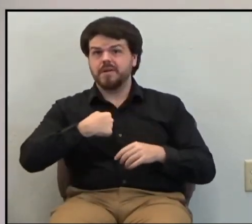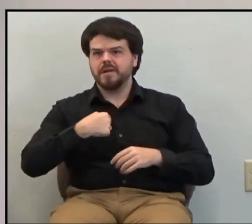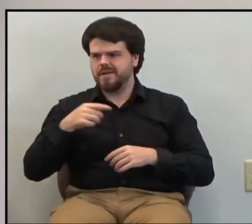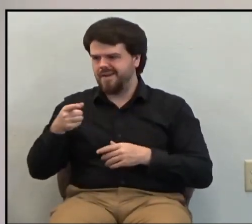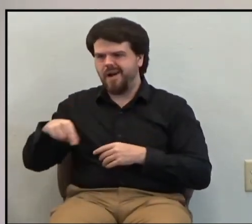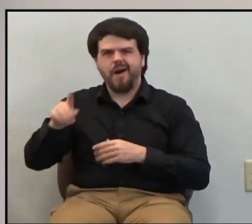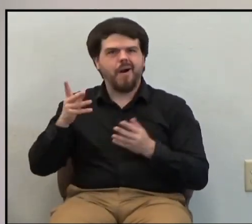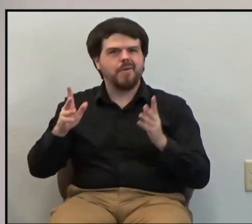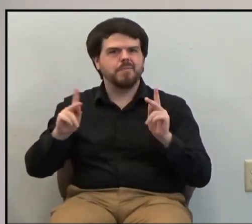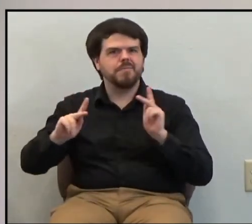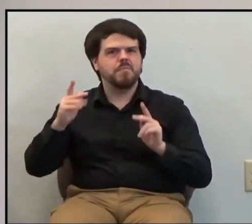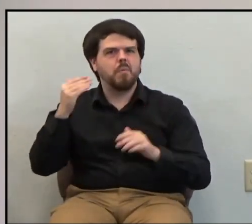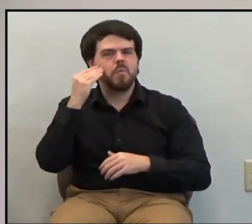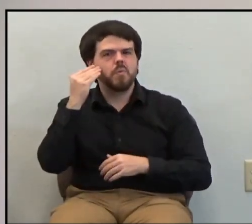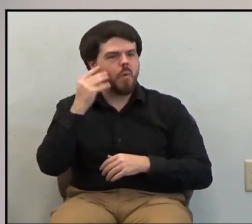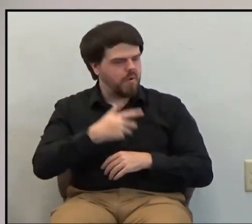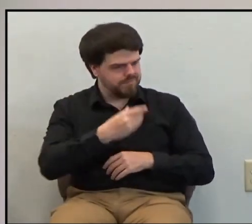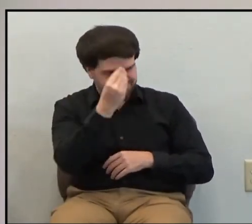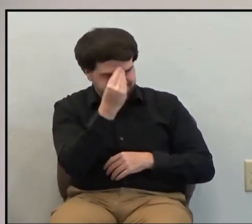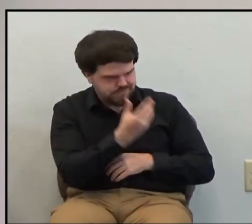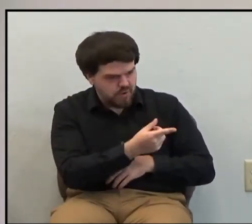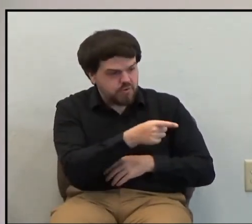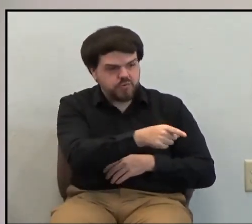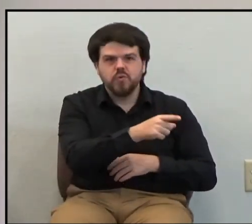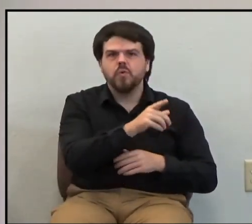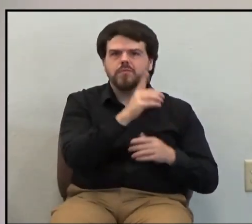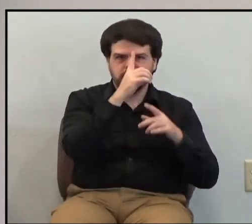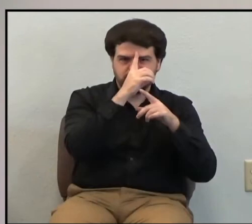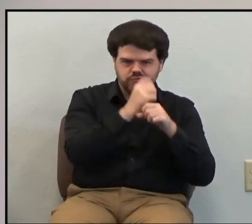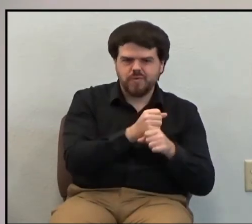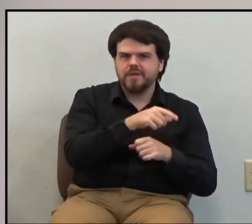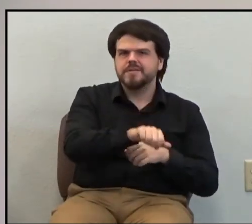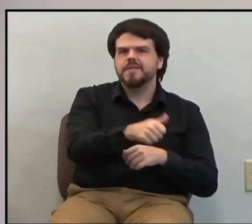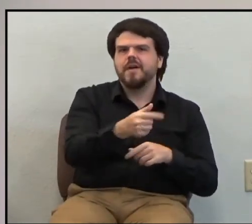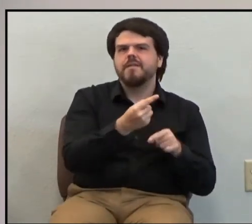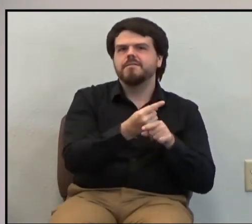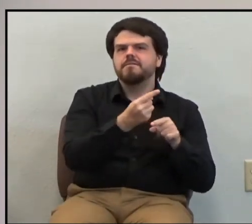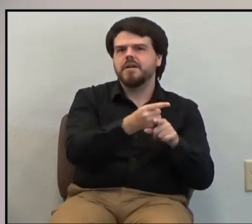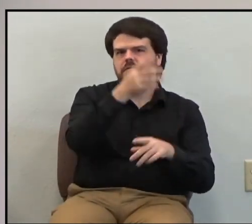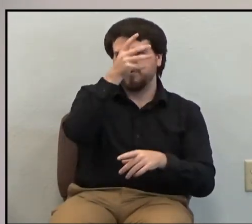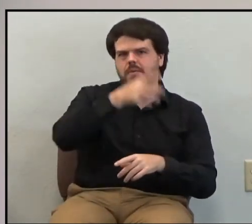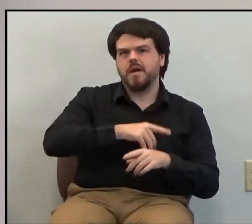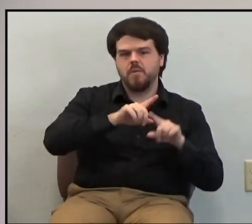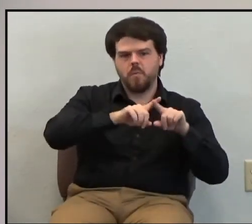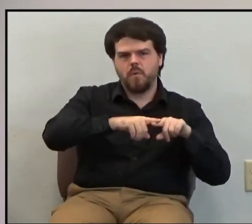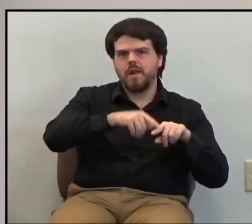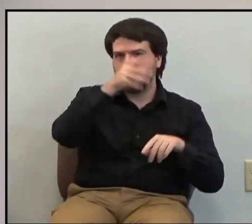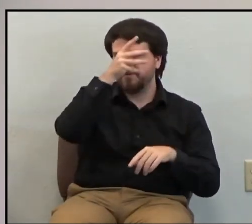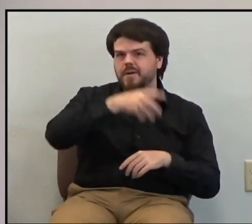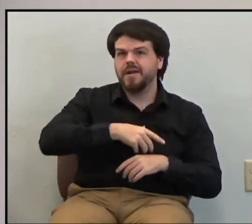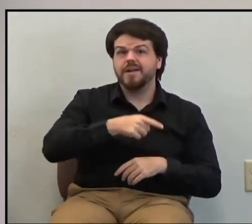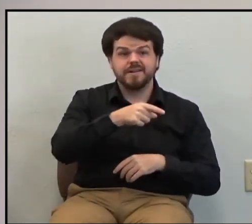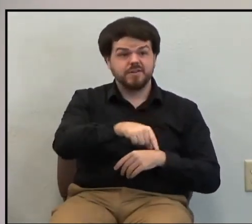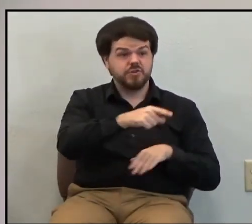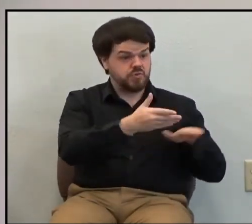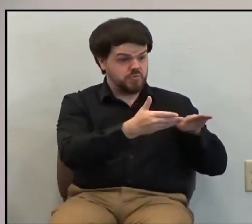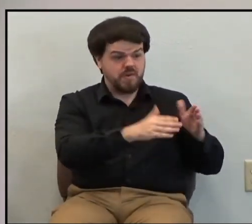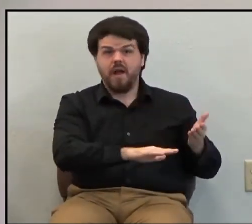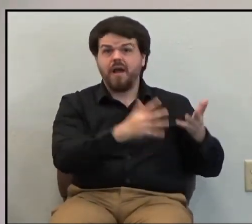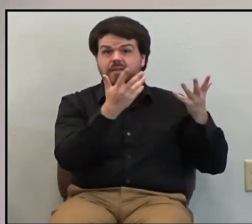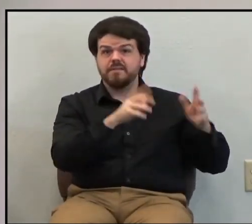many witnesses, these entrust to faithful men, reliable men, men that when you die,